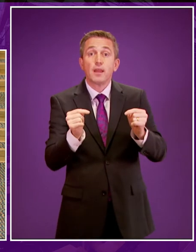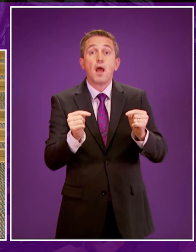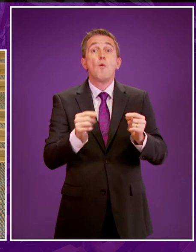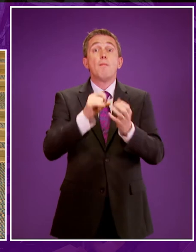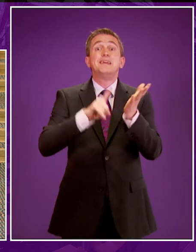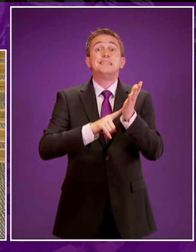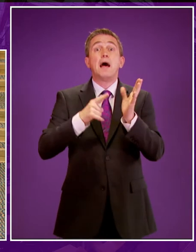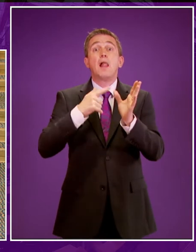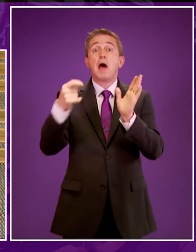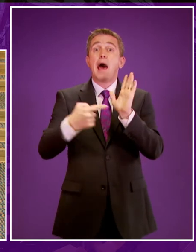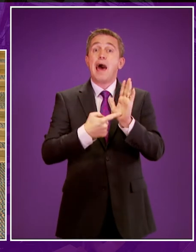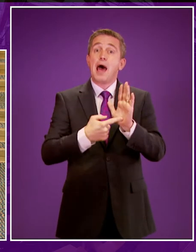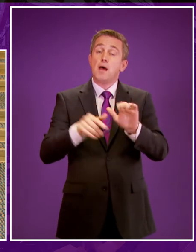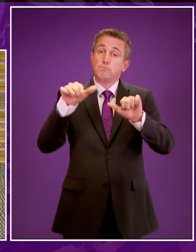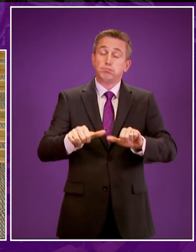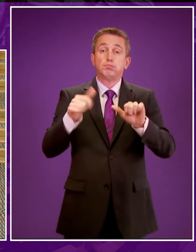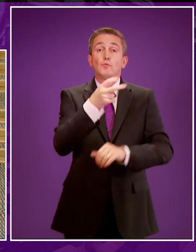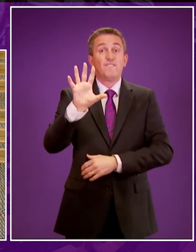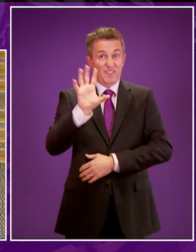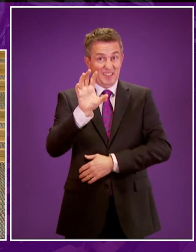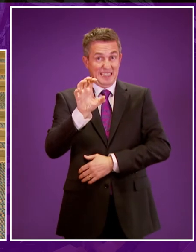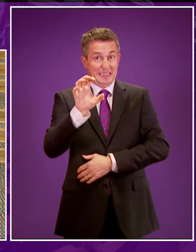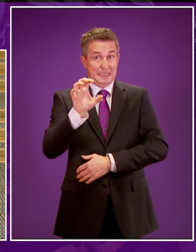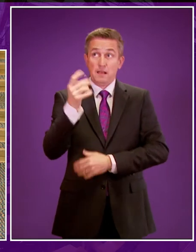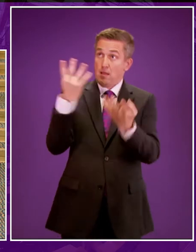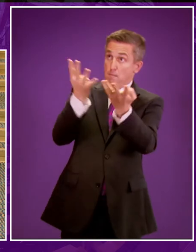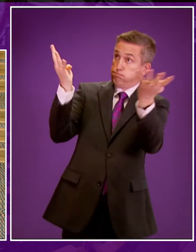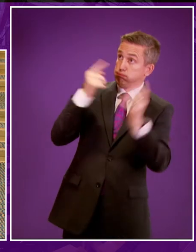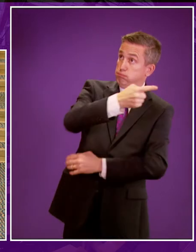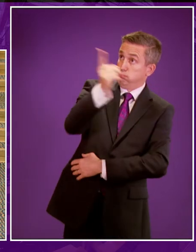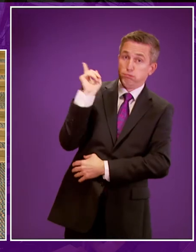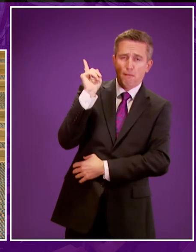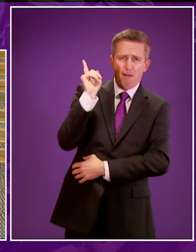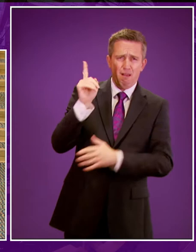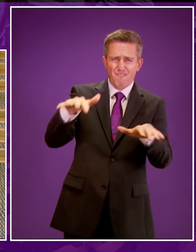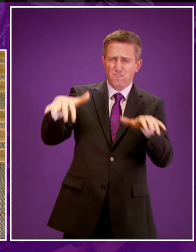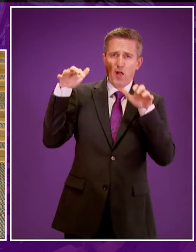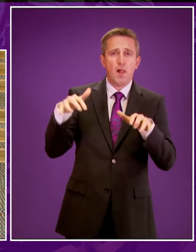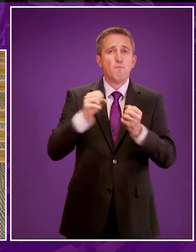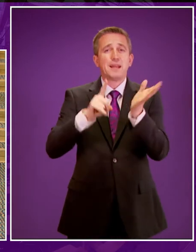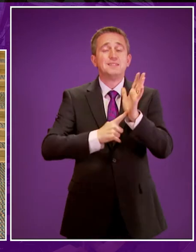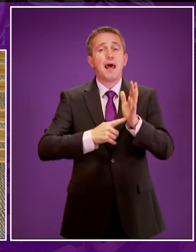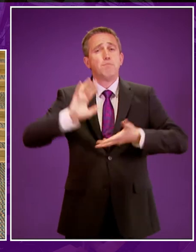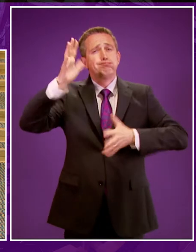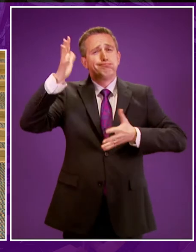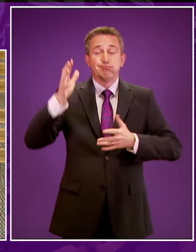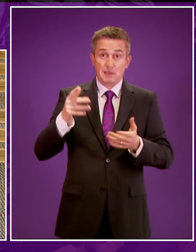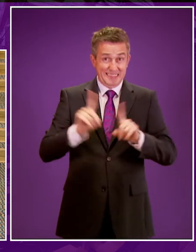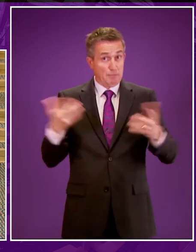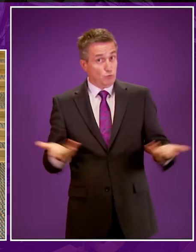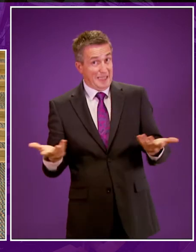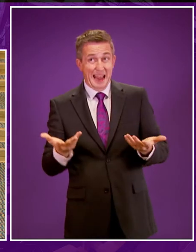BSL Scotland Act back in 2015, the public gallery was full of BSL users, as it is today.